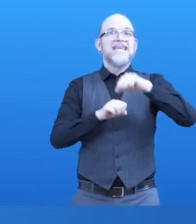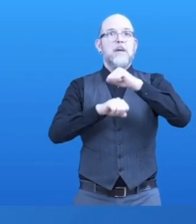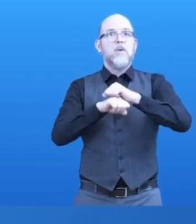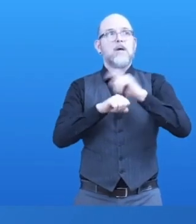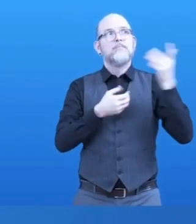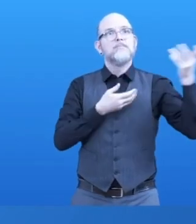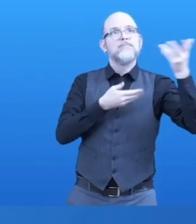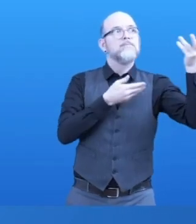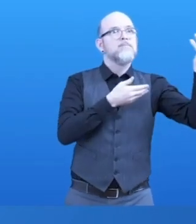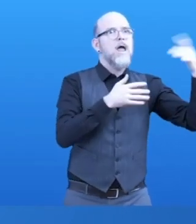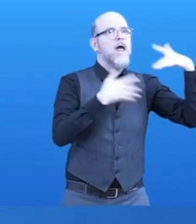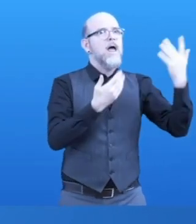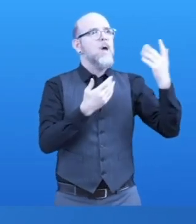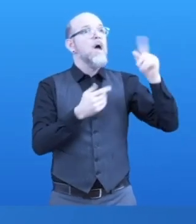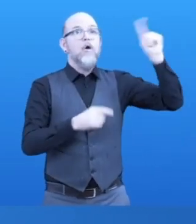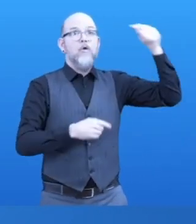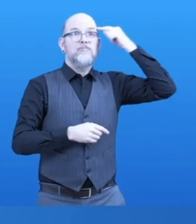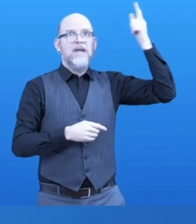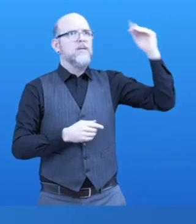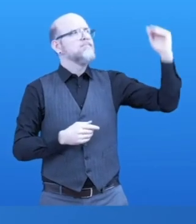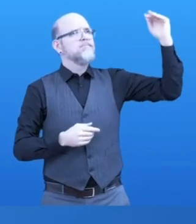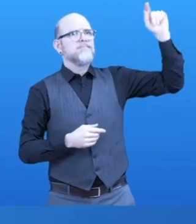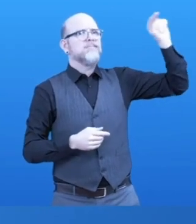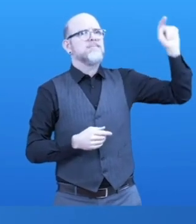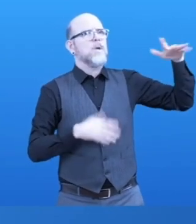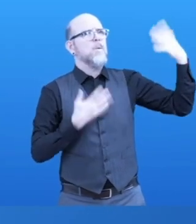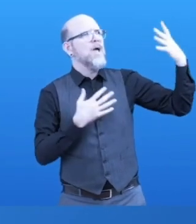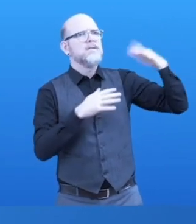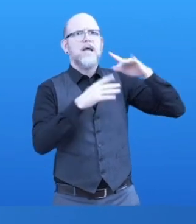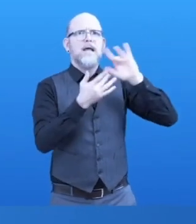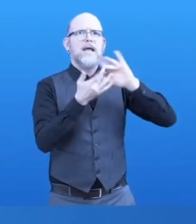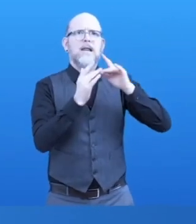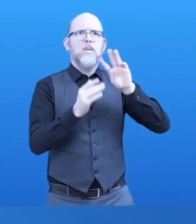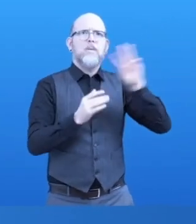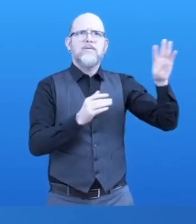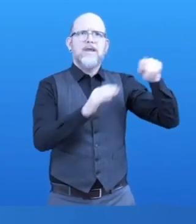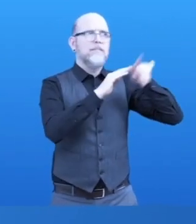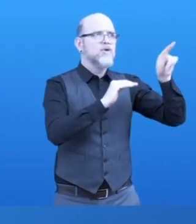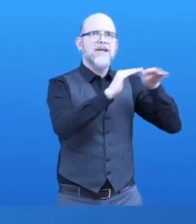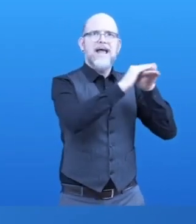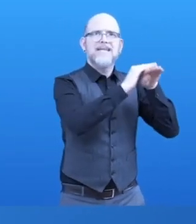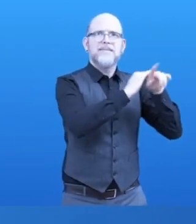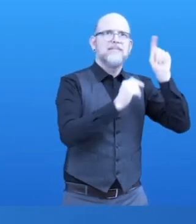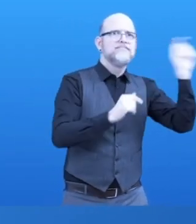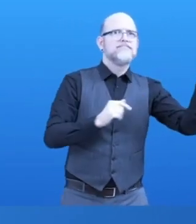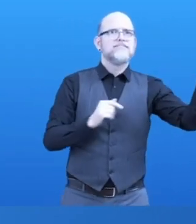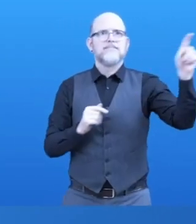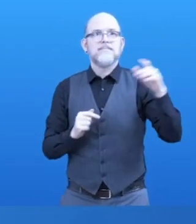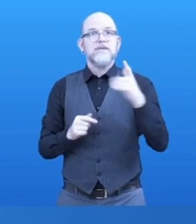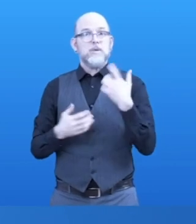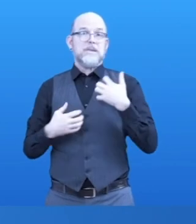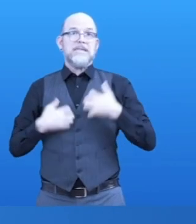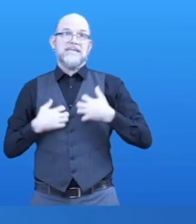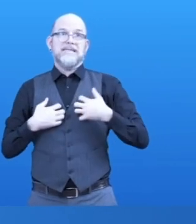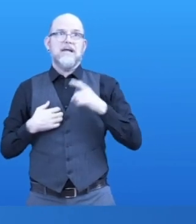There is an increased interest in accessibility driven by the COVID-19 pandemic, and we certainly hope that we can make the digital world as accessible